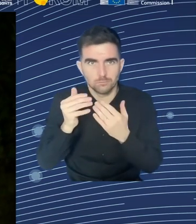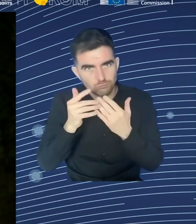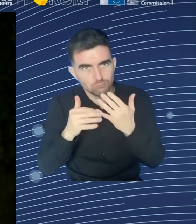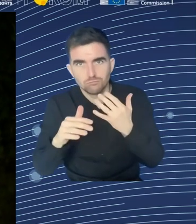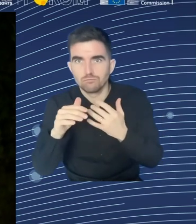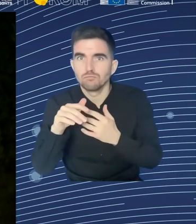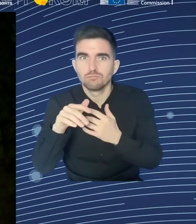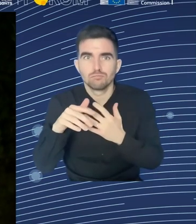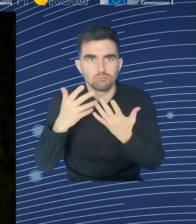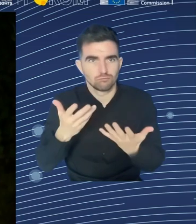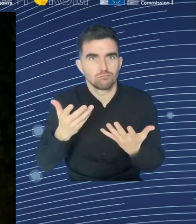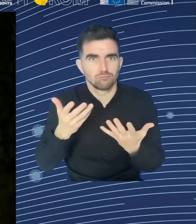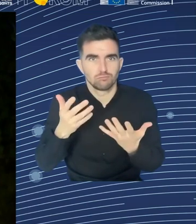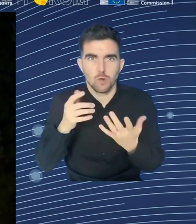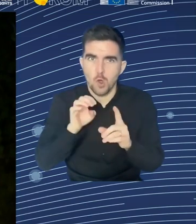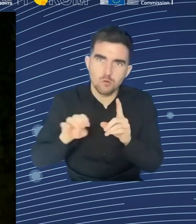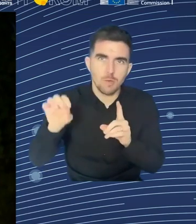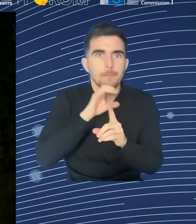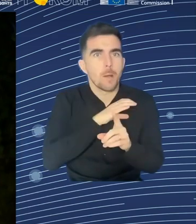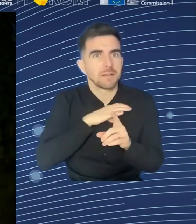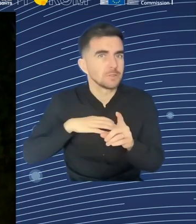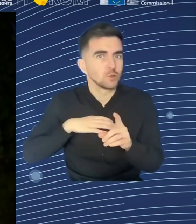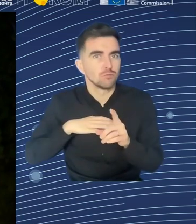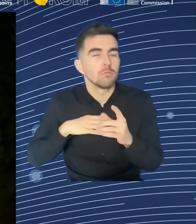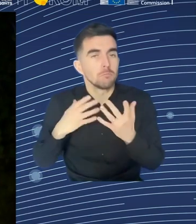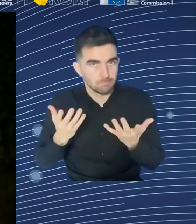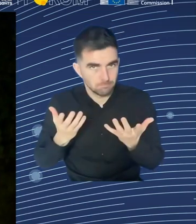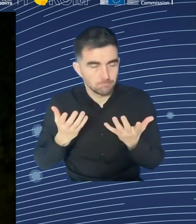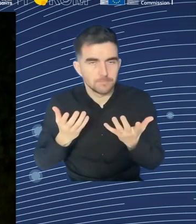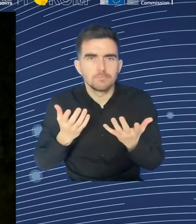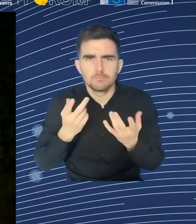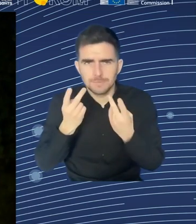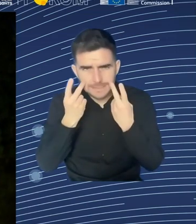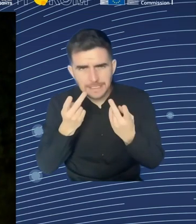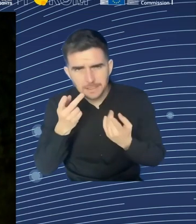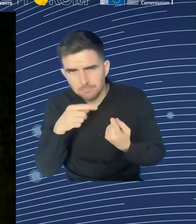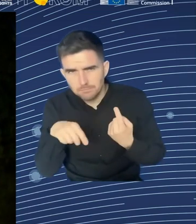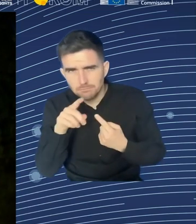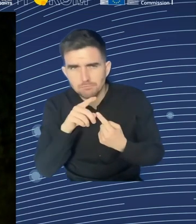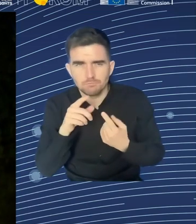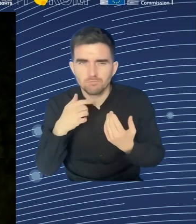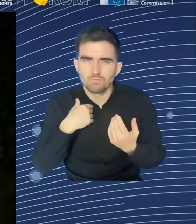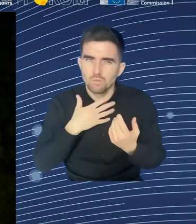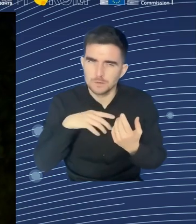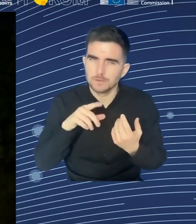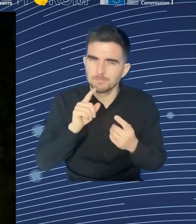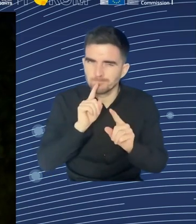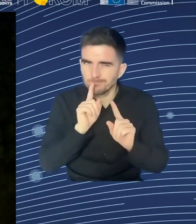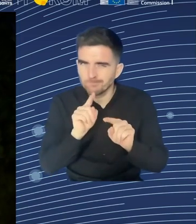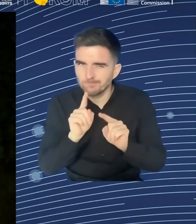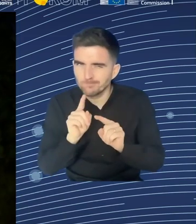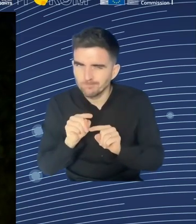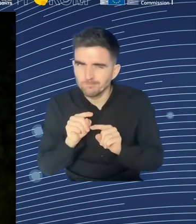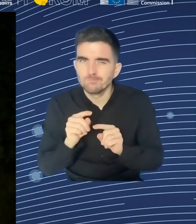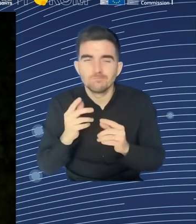Barbara has told us. We are going to lose one million persons every year on the working age population. That means the